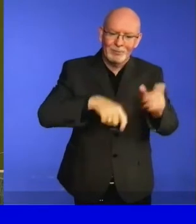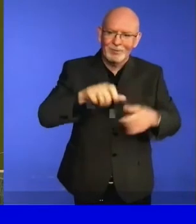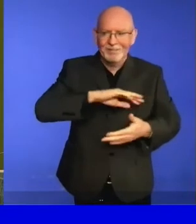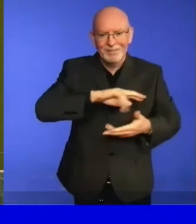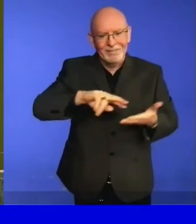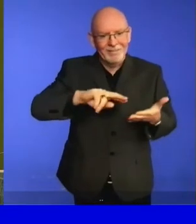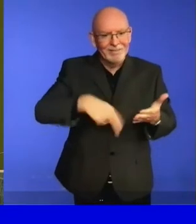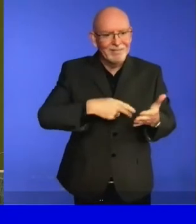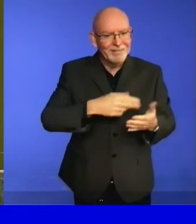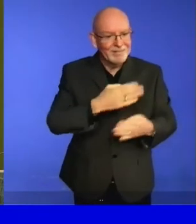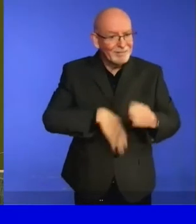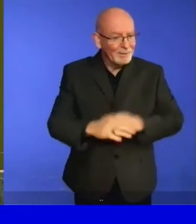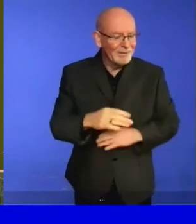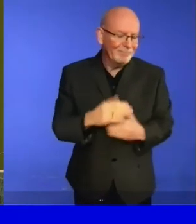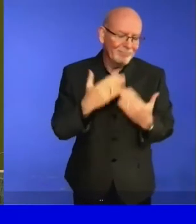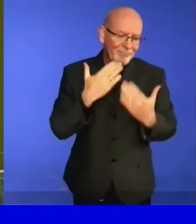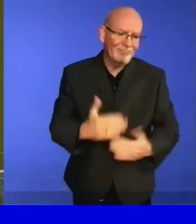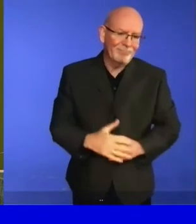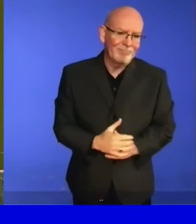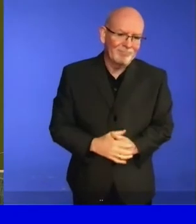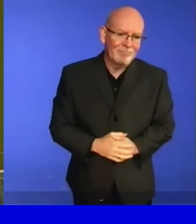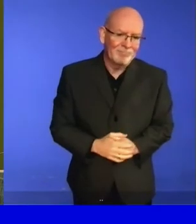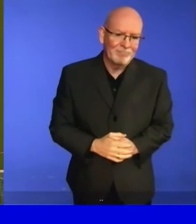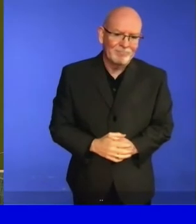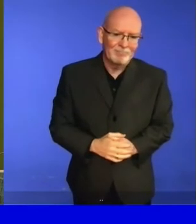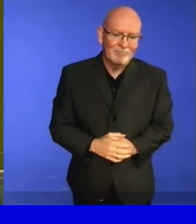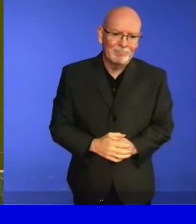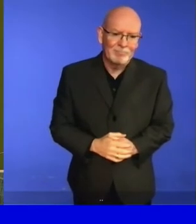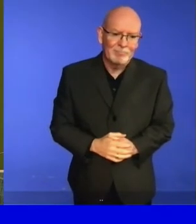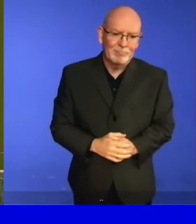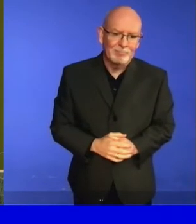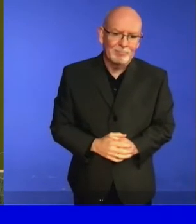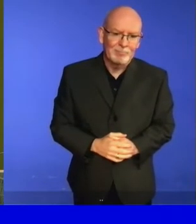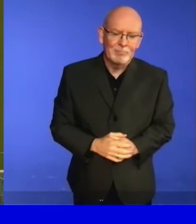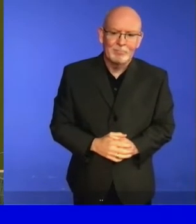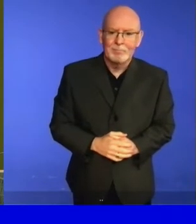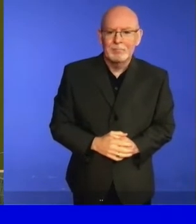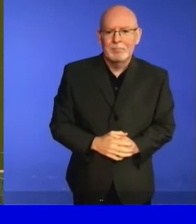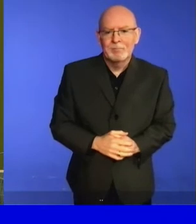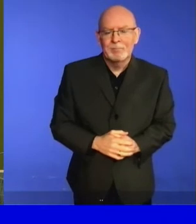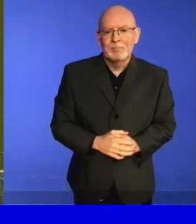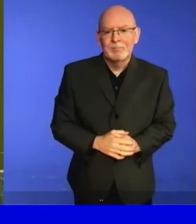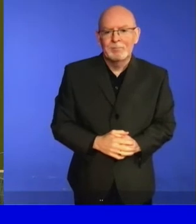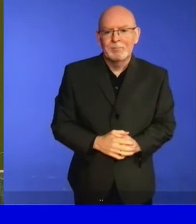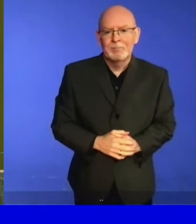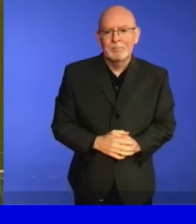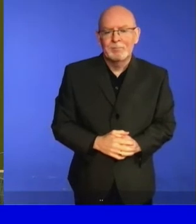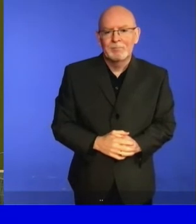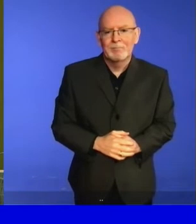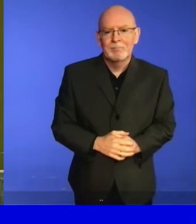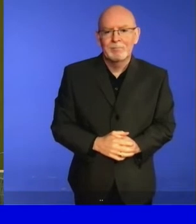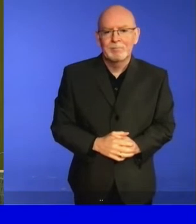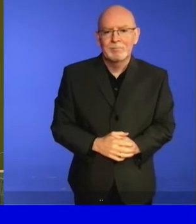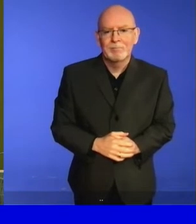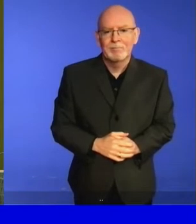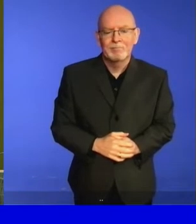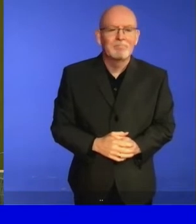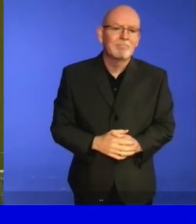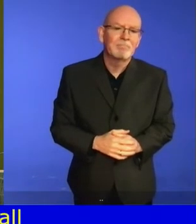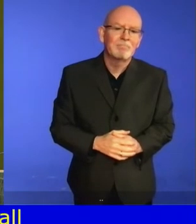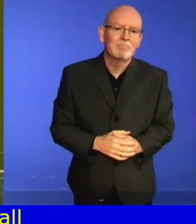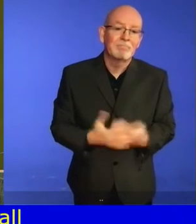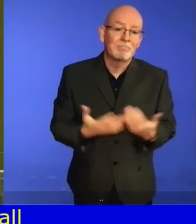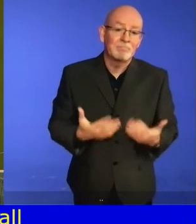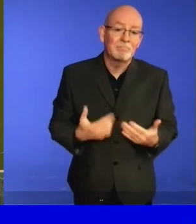We shall proceed to view a recorded message by Mr. Gerard Quinn, the special rapporteur